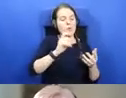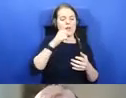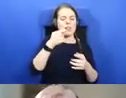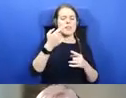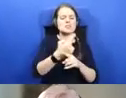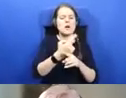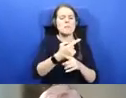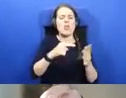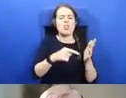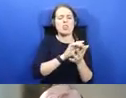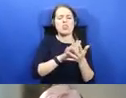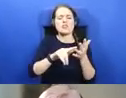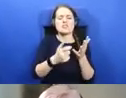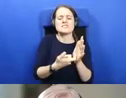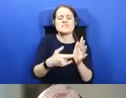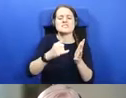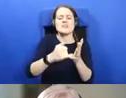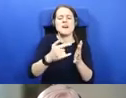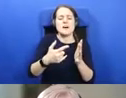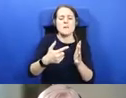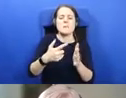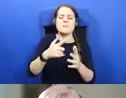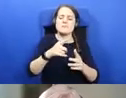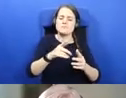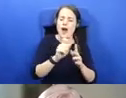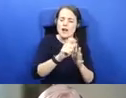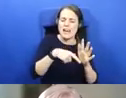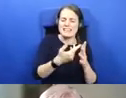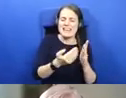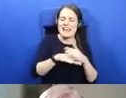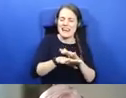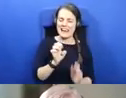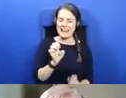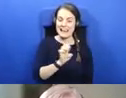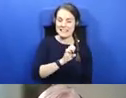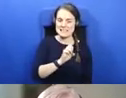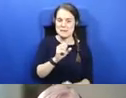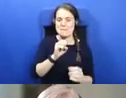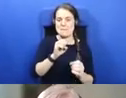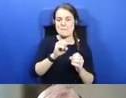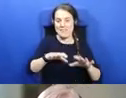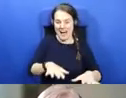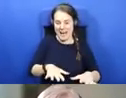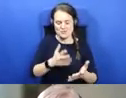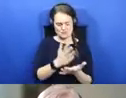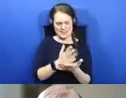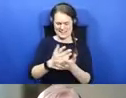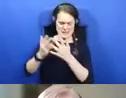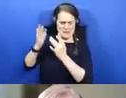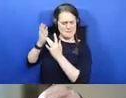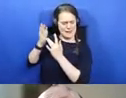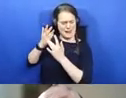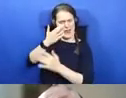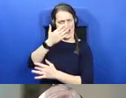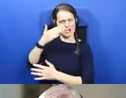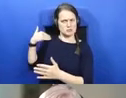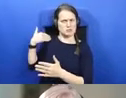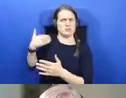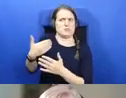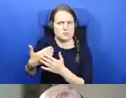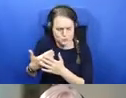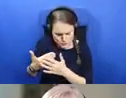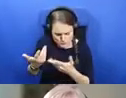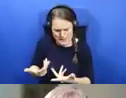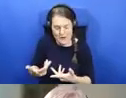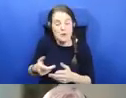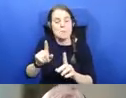in East Belfast as well. So we can see how we've really come from the Middle Ages right into the present day. So let's start now with the Middle